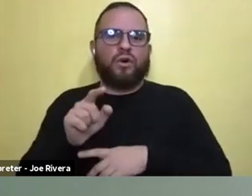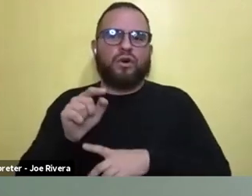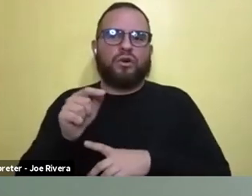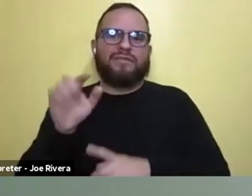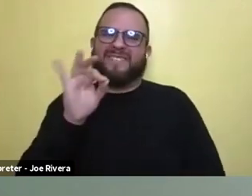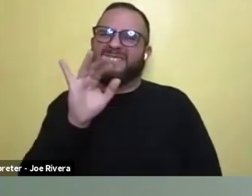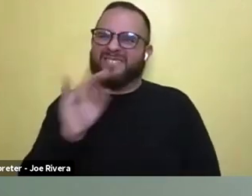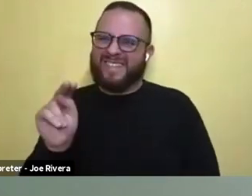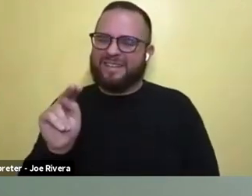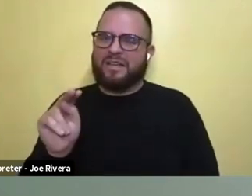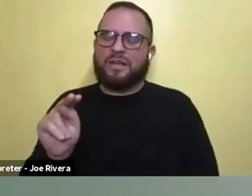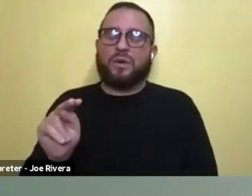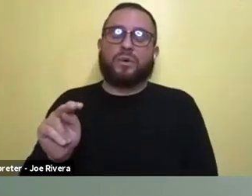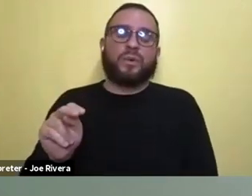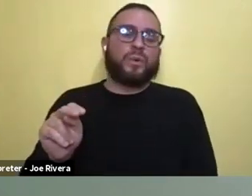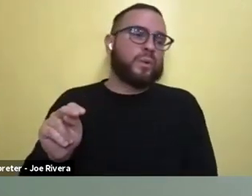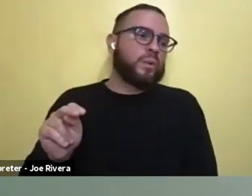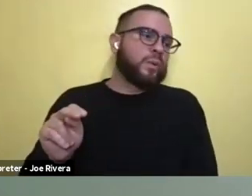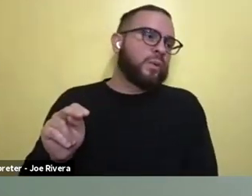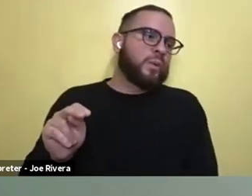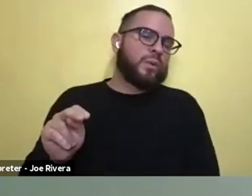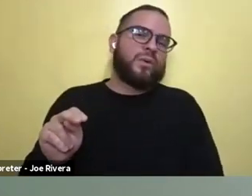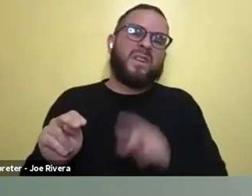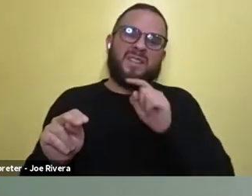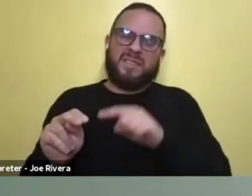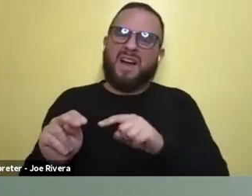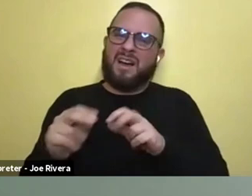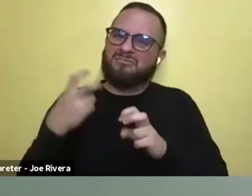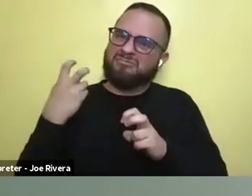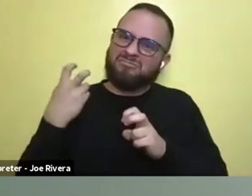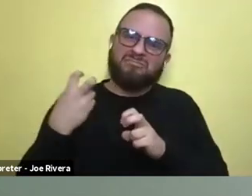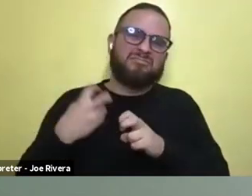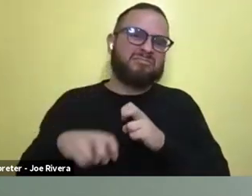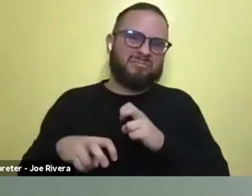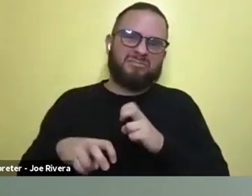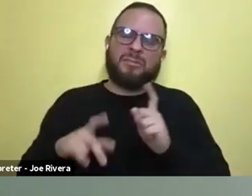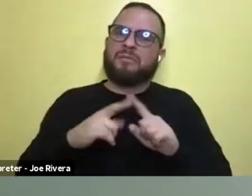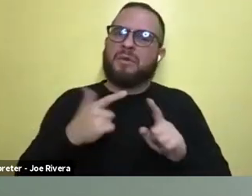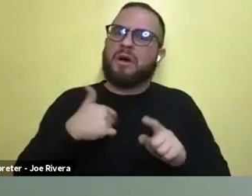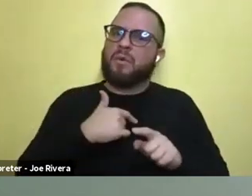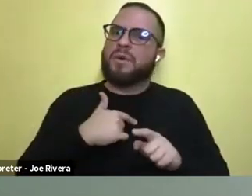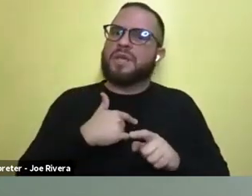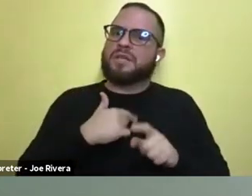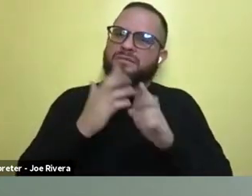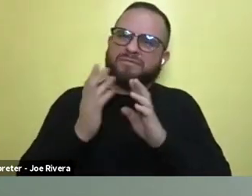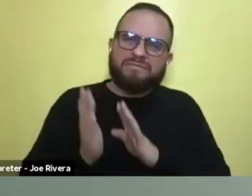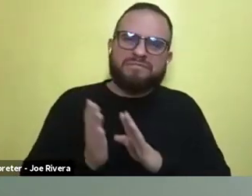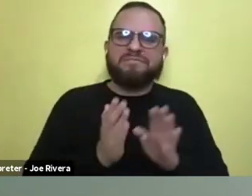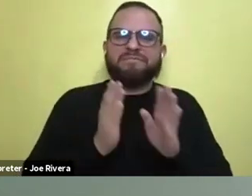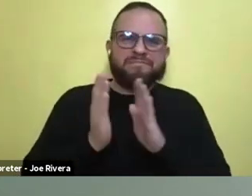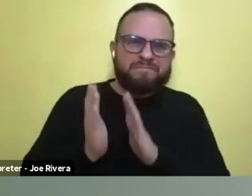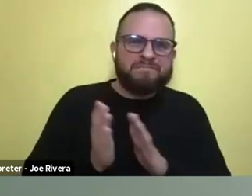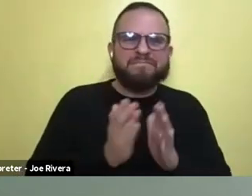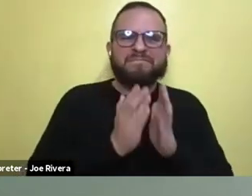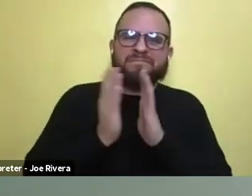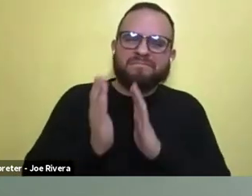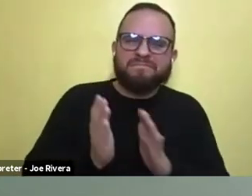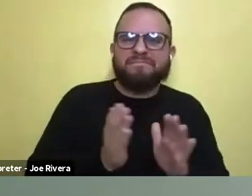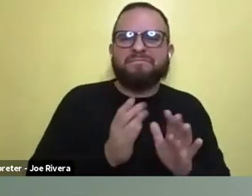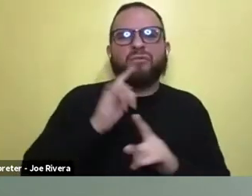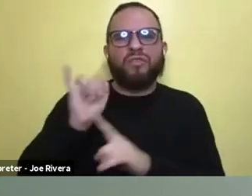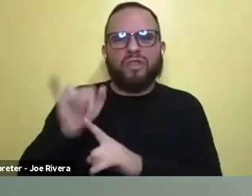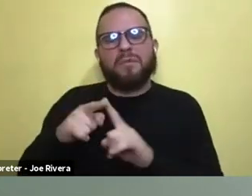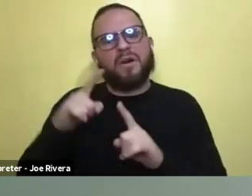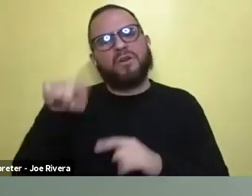was hard, but we got prepared for it and you're going to be seeing some really raw,